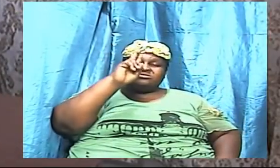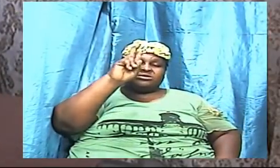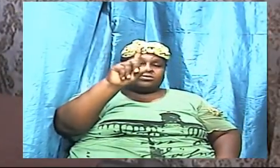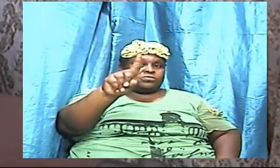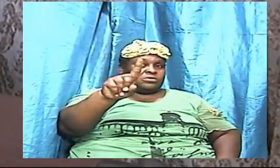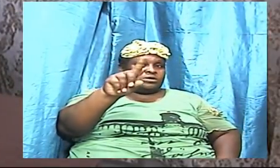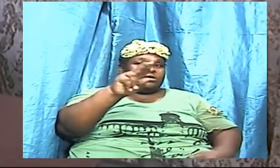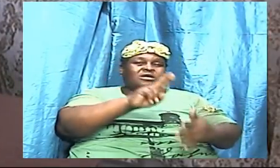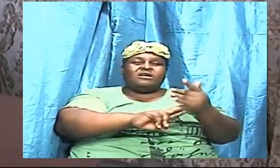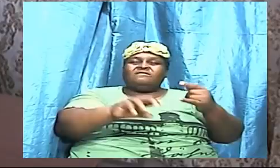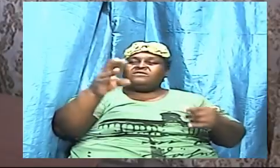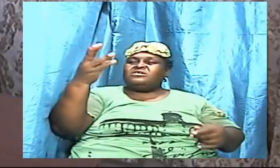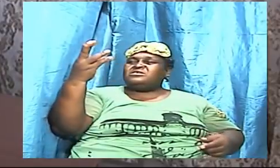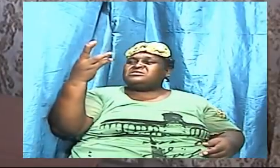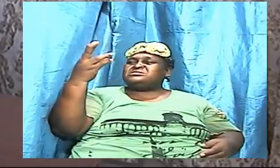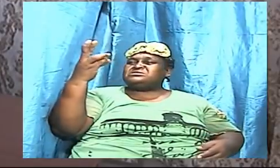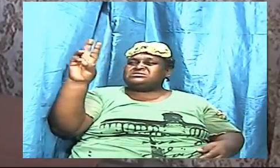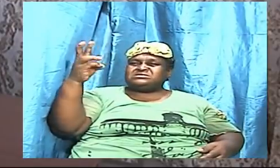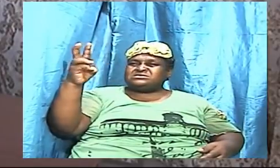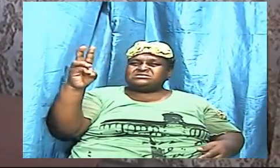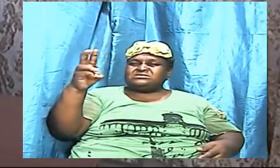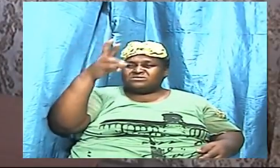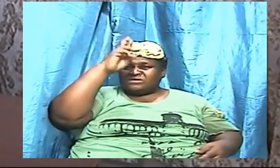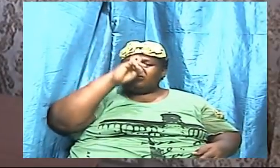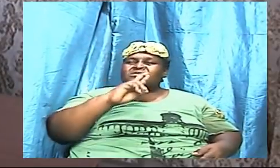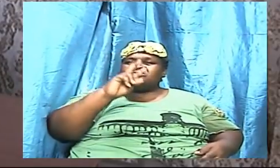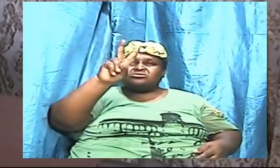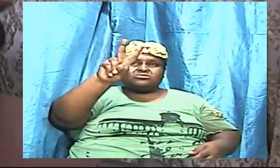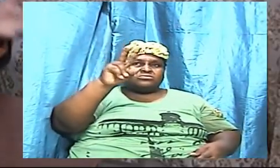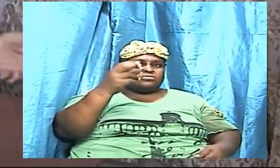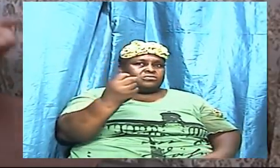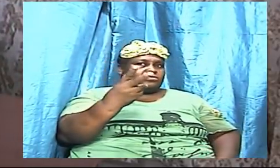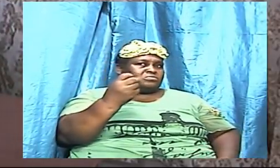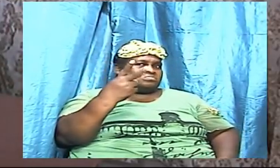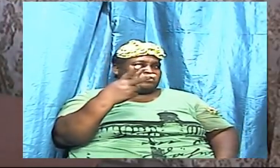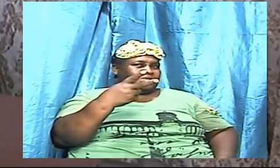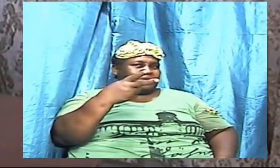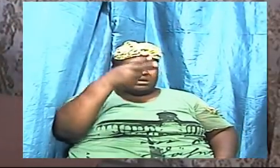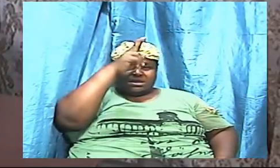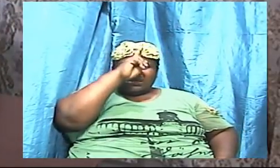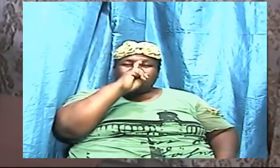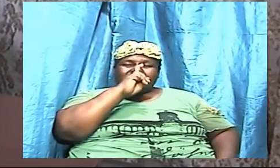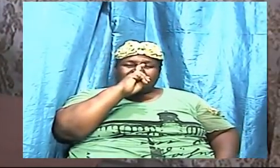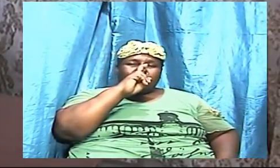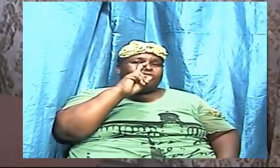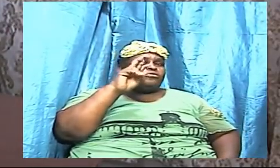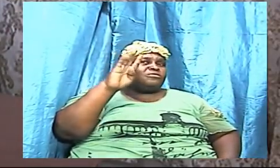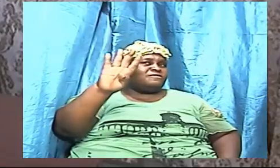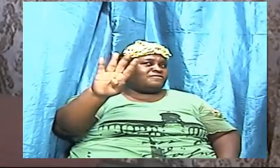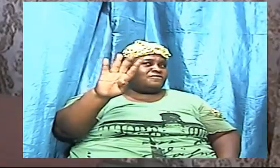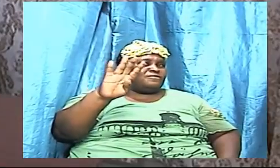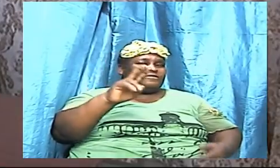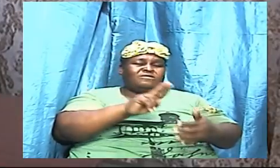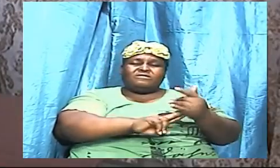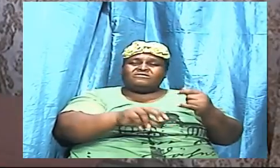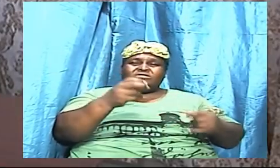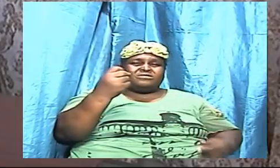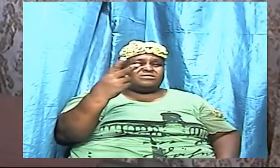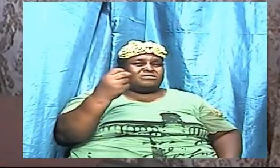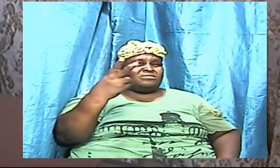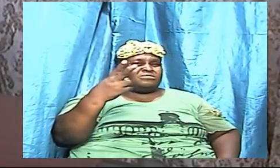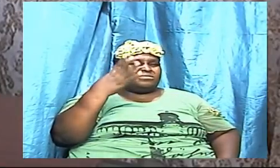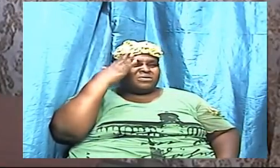revelation 2 12 hebrews 4 12 why is the scripture talking about the two